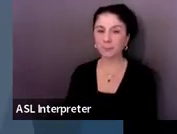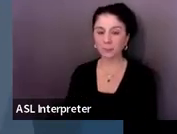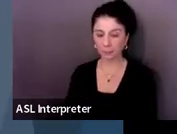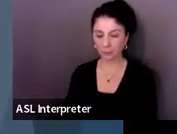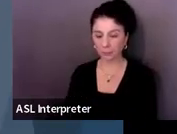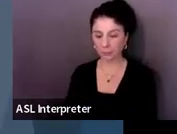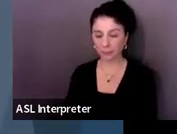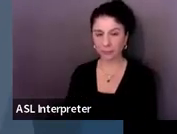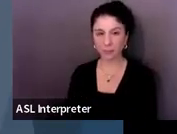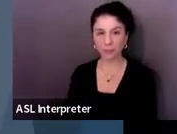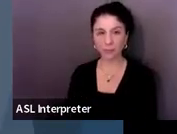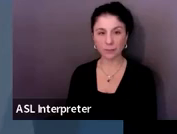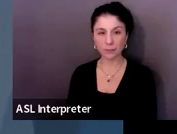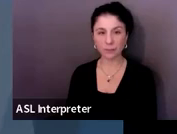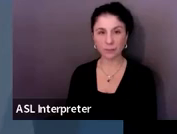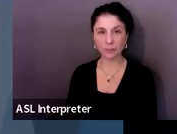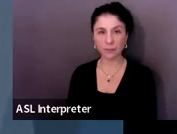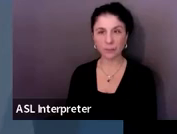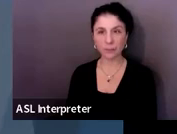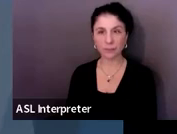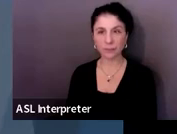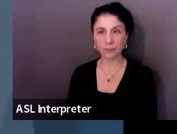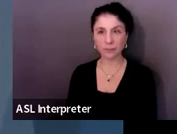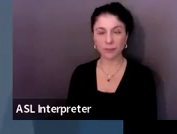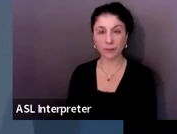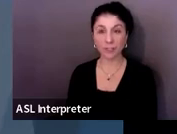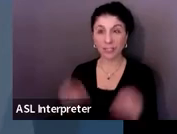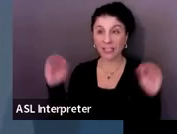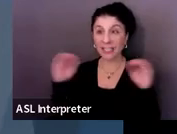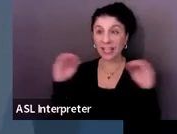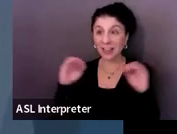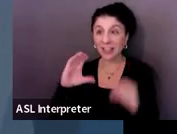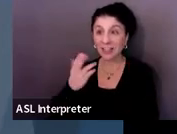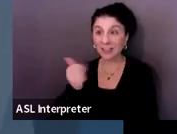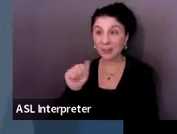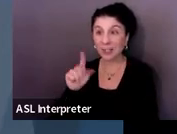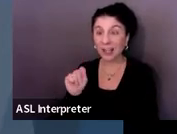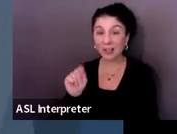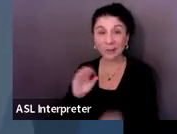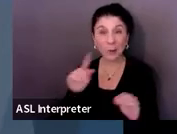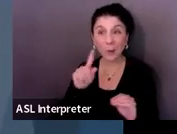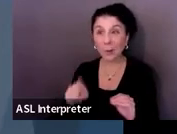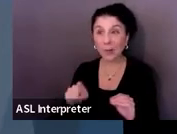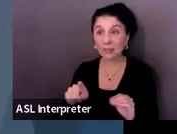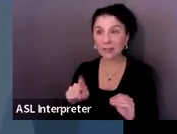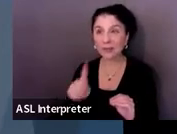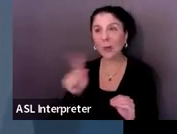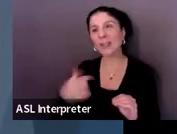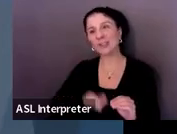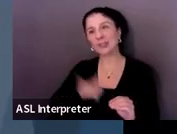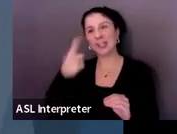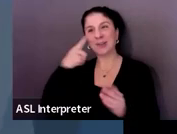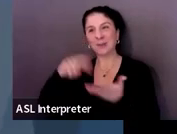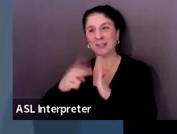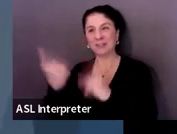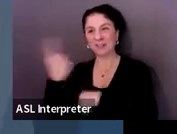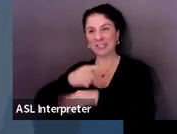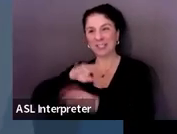Is there, I would be shocked, nothing in chat other than what you all chose to share. Great.